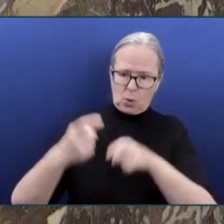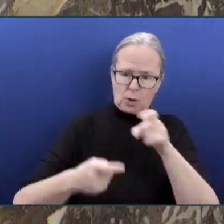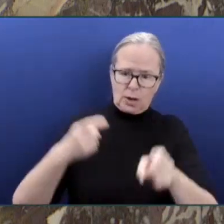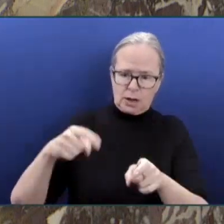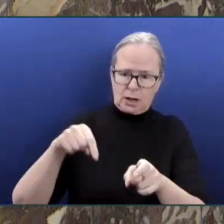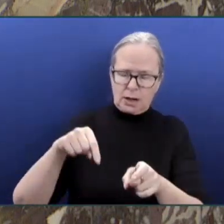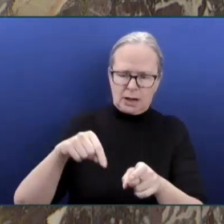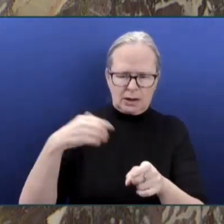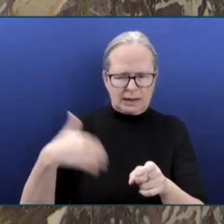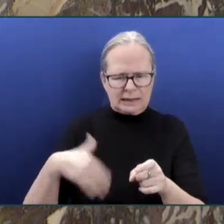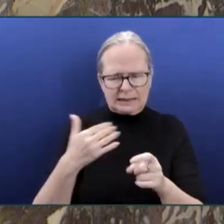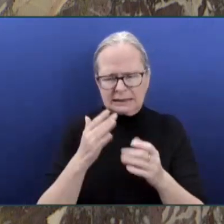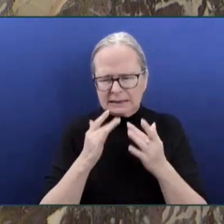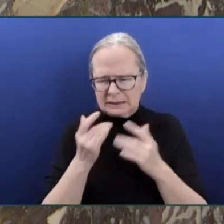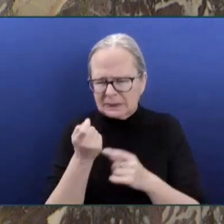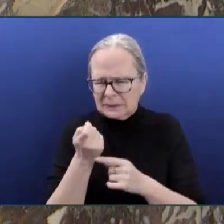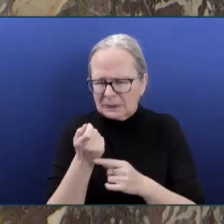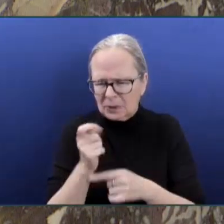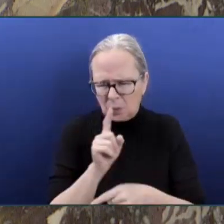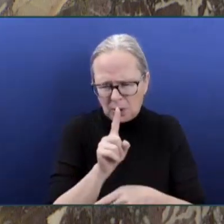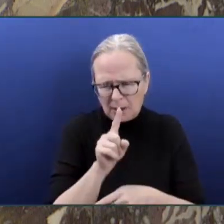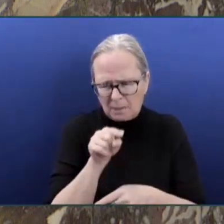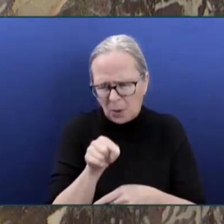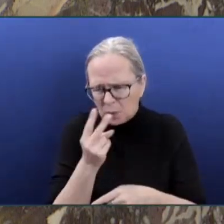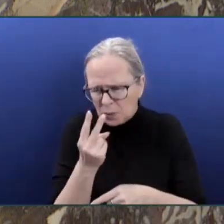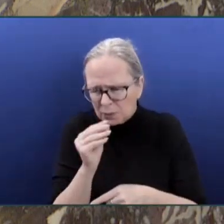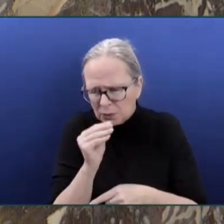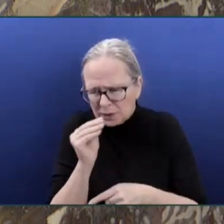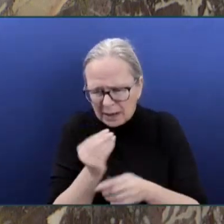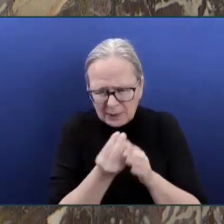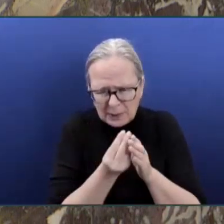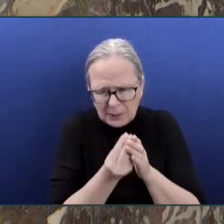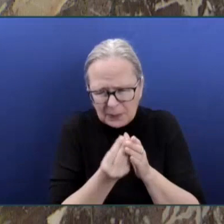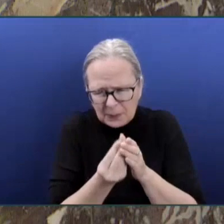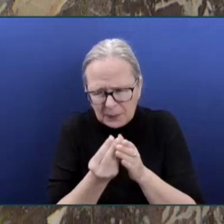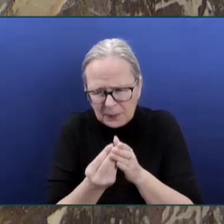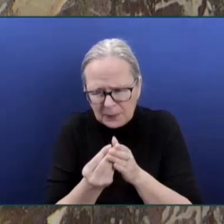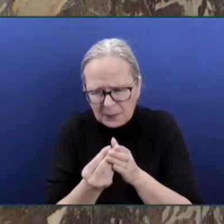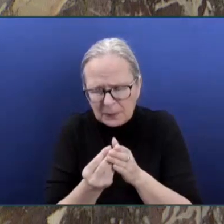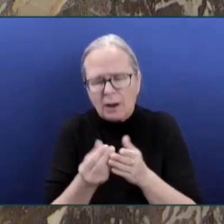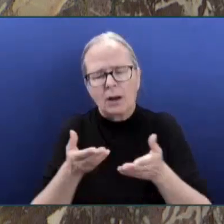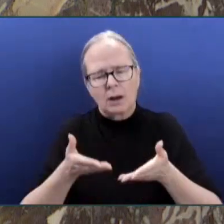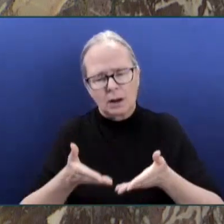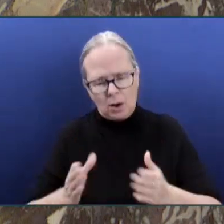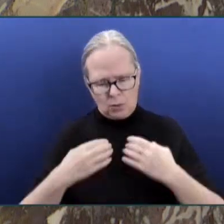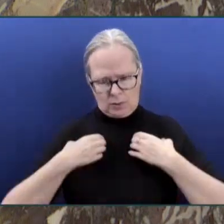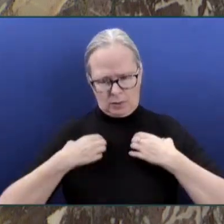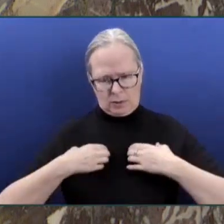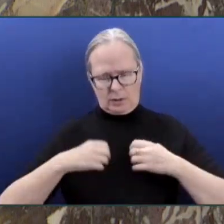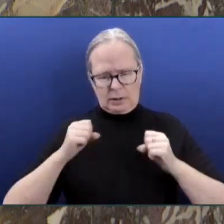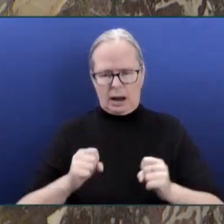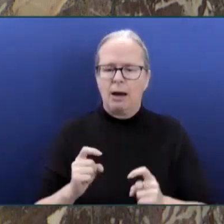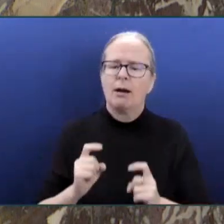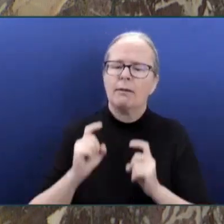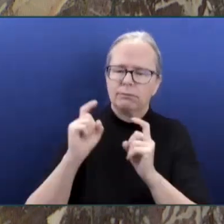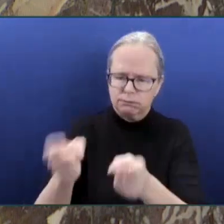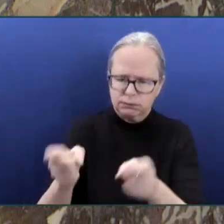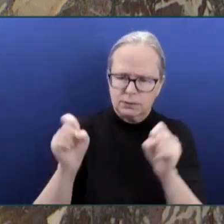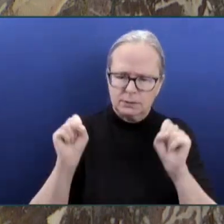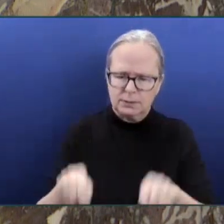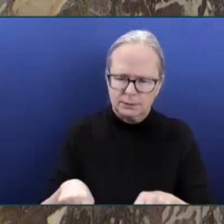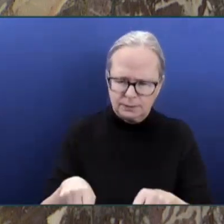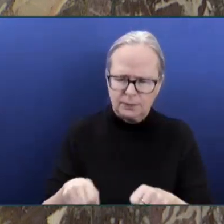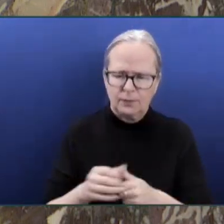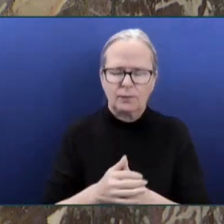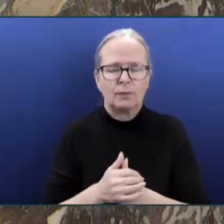in hospital occur in a way that allows for organs to be donated, including that all life-saving efforts have been taken and there is